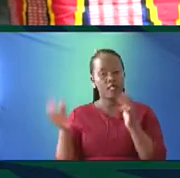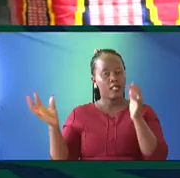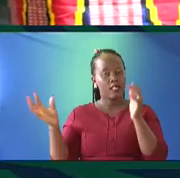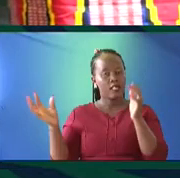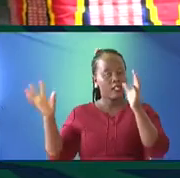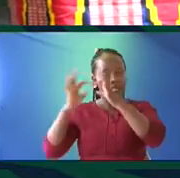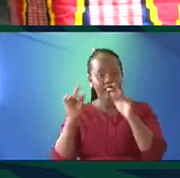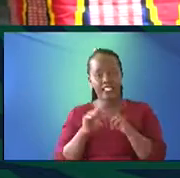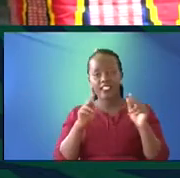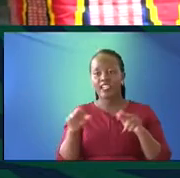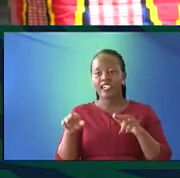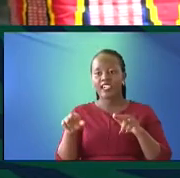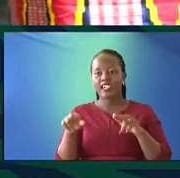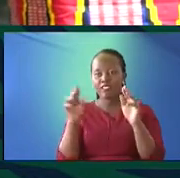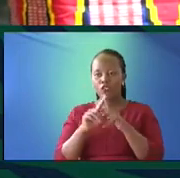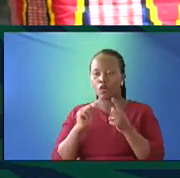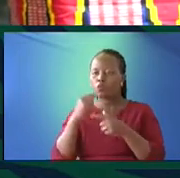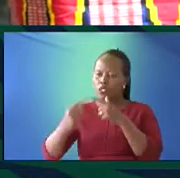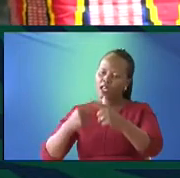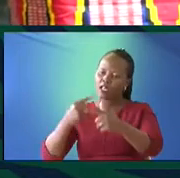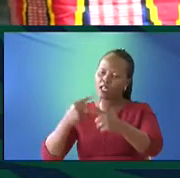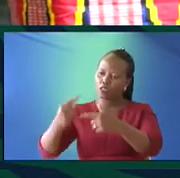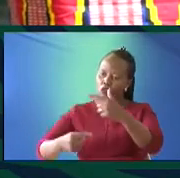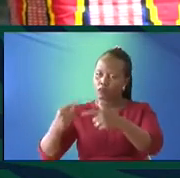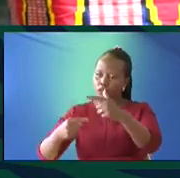Culture is like a river. It is dynamic. It is ongoing.